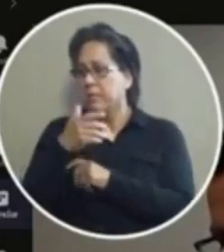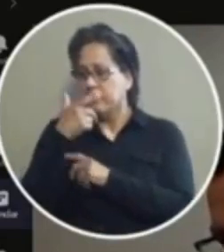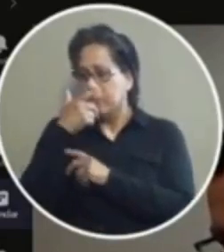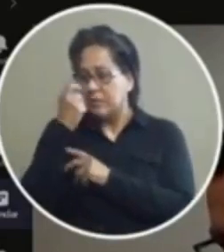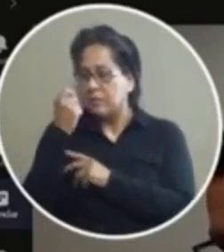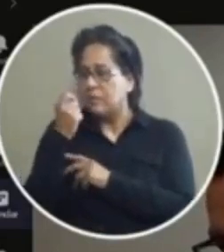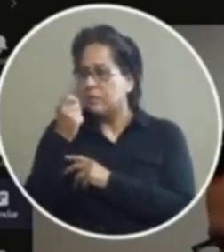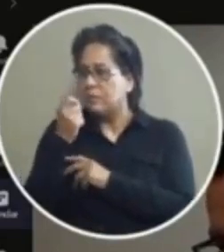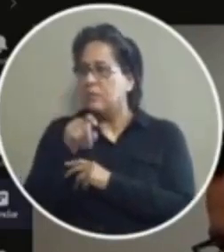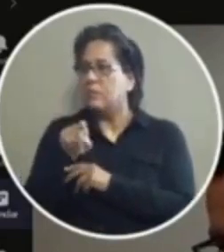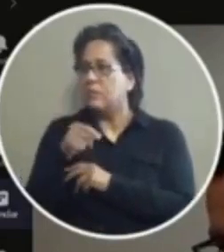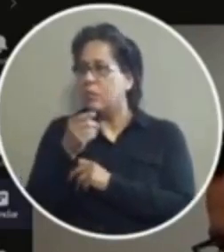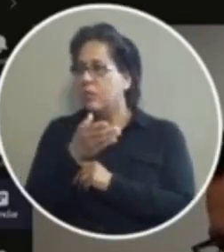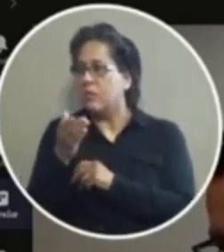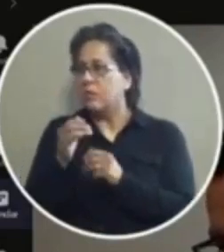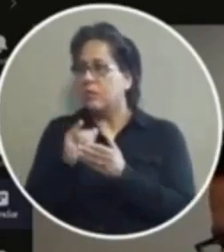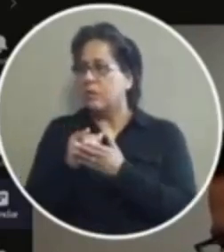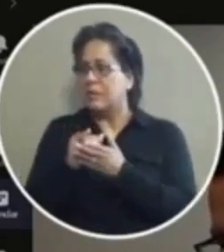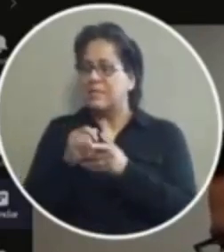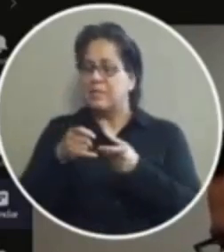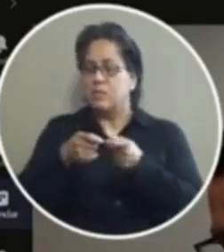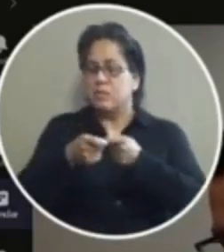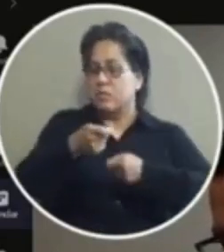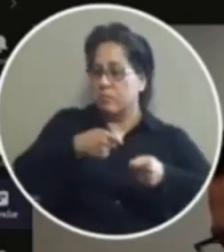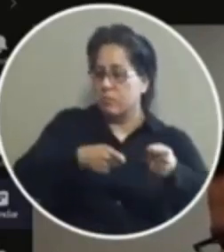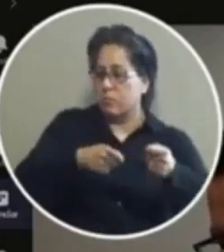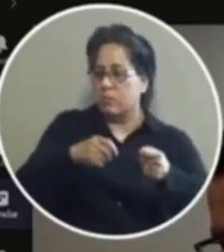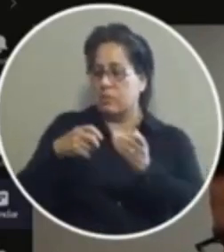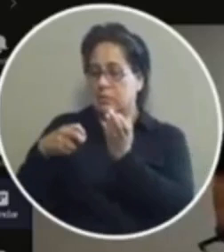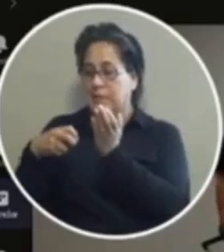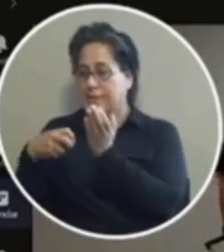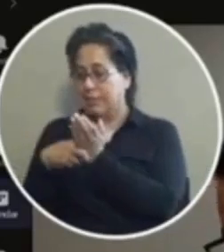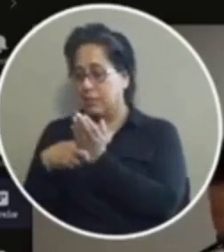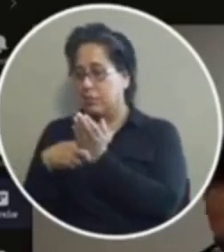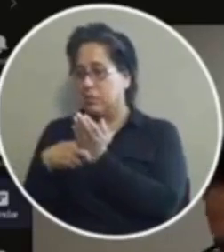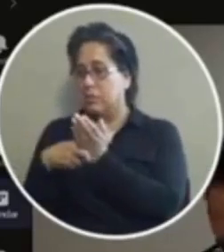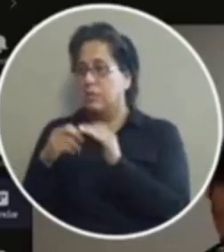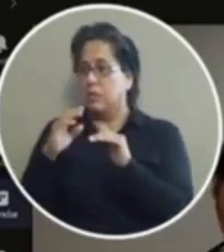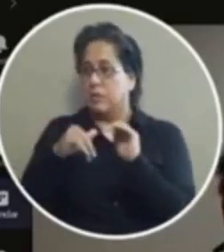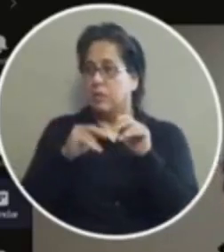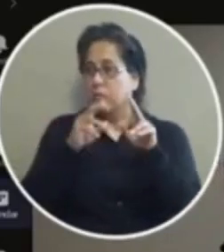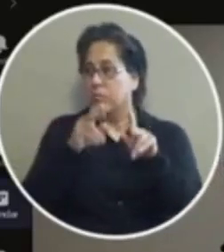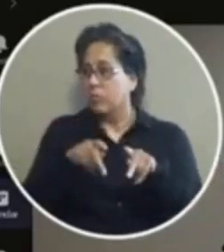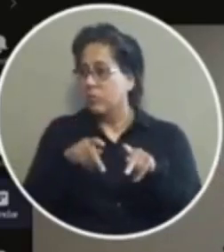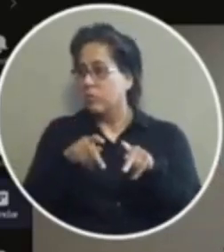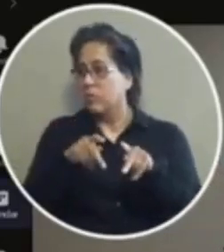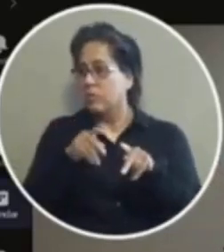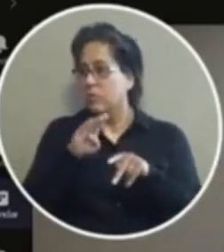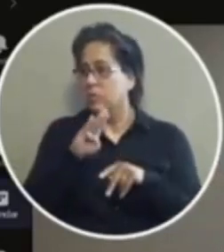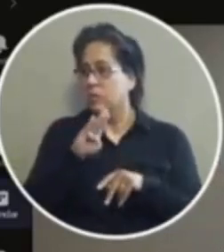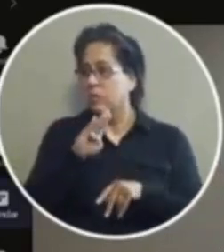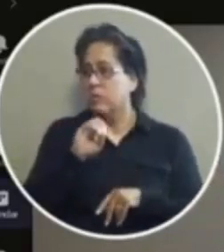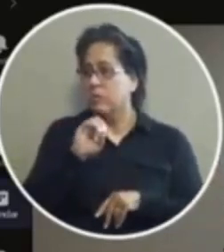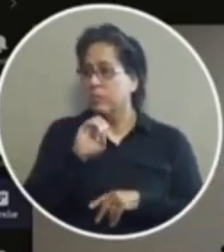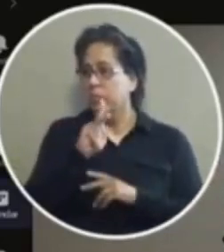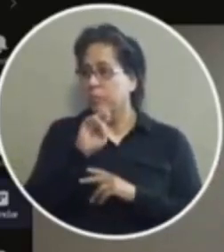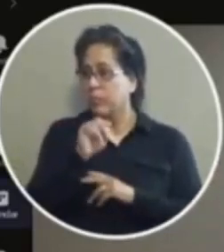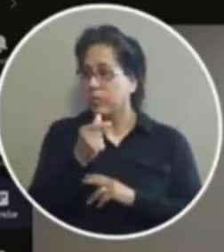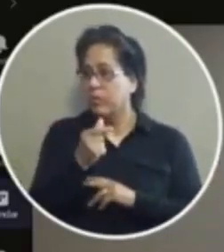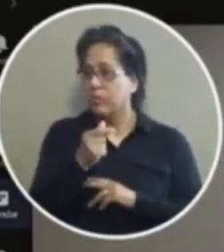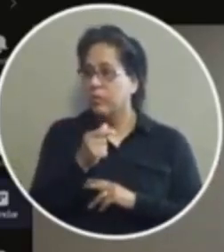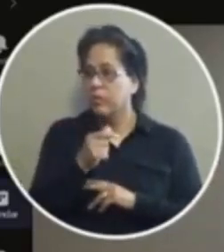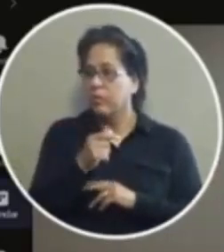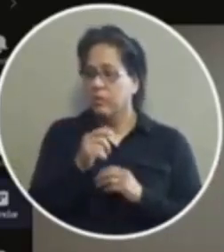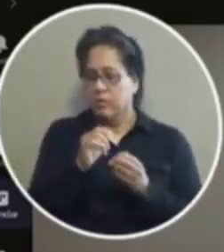because the only thing that's being substituted is the citation rather than the person going into booking that's one of the reasons